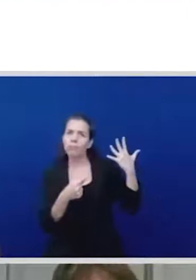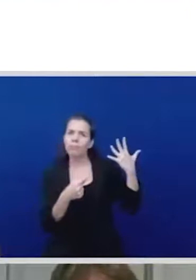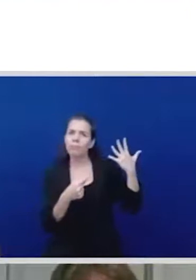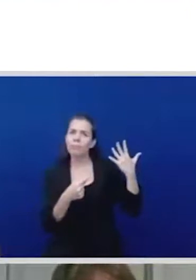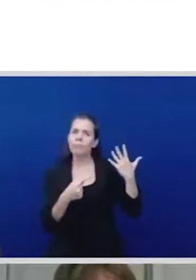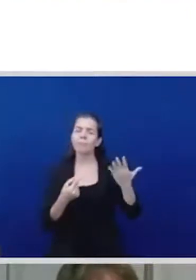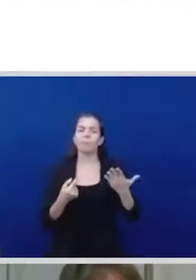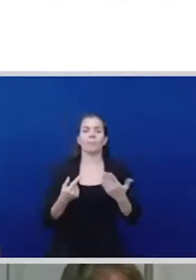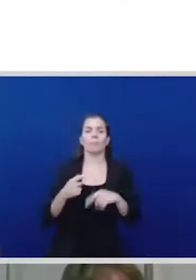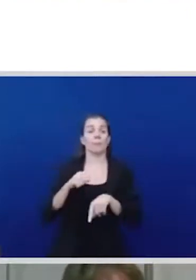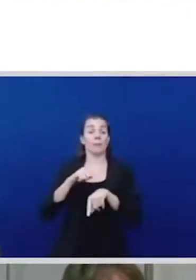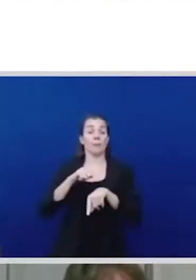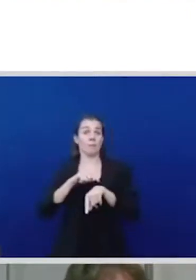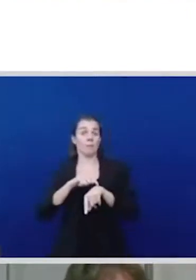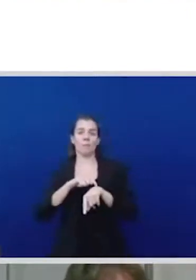UN women